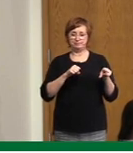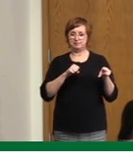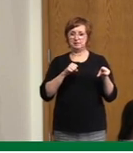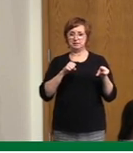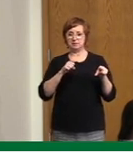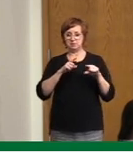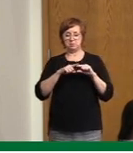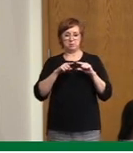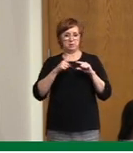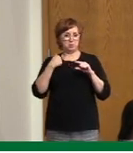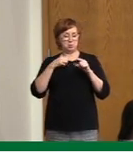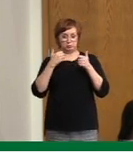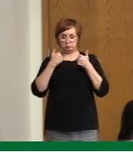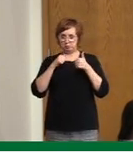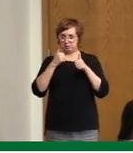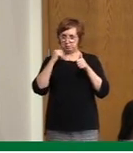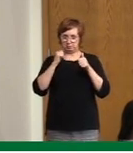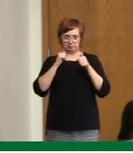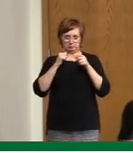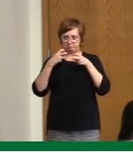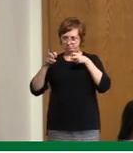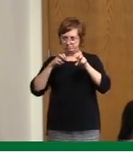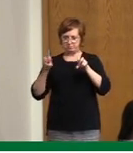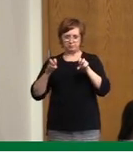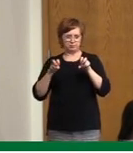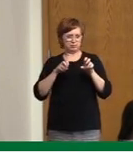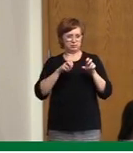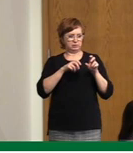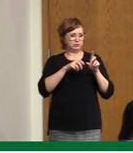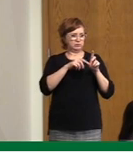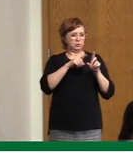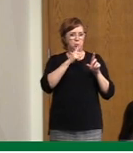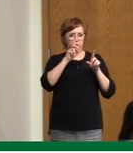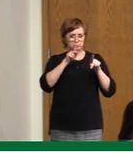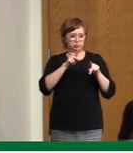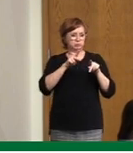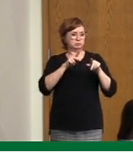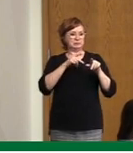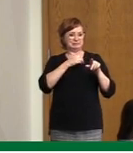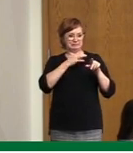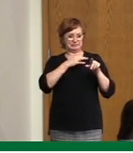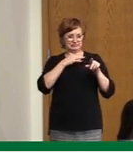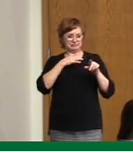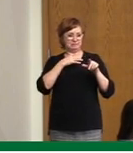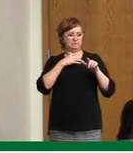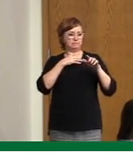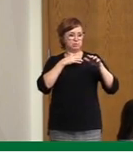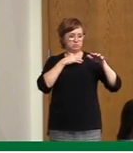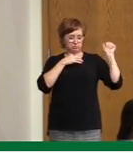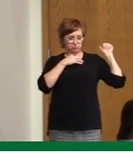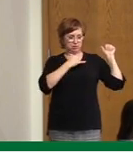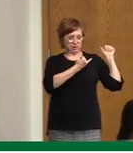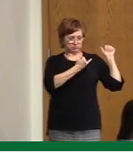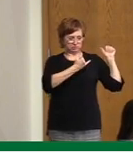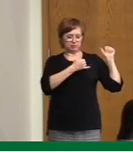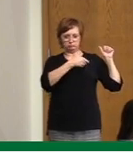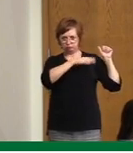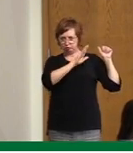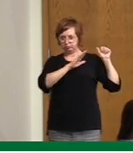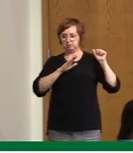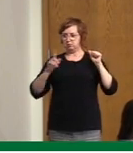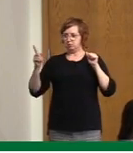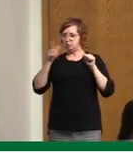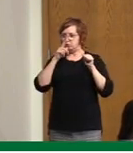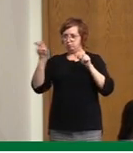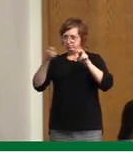as quickly as we can. In some cases, services are slowed down for short periods of time because of it. And the only other thing I would mention is it's not just outbreaks that are